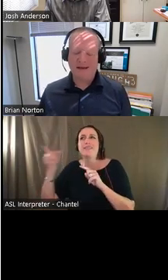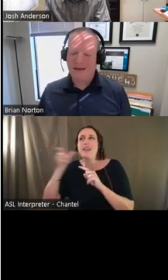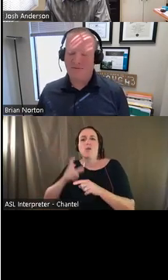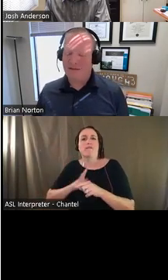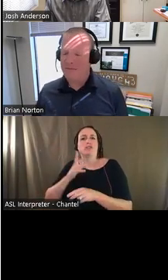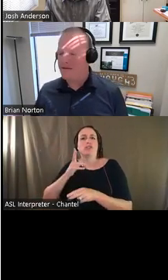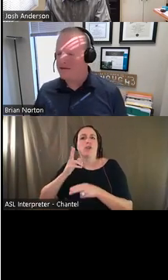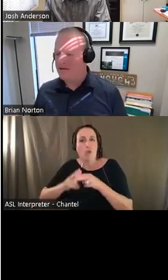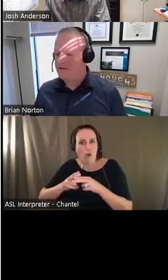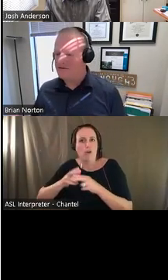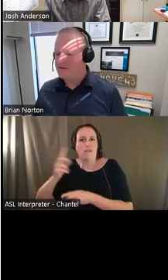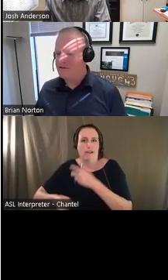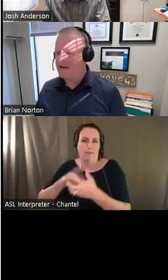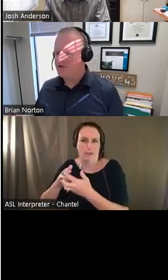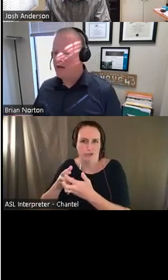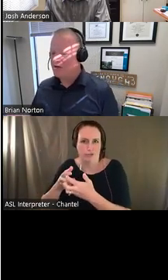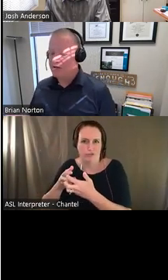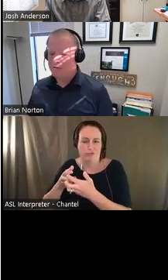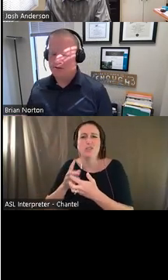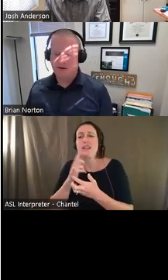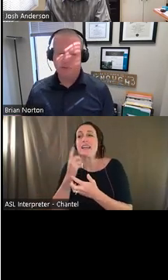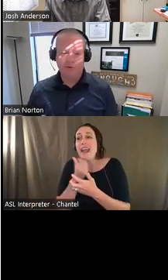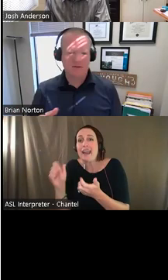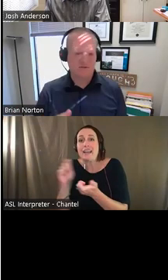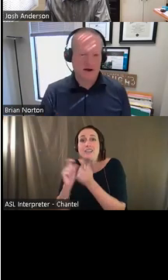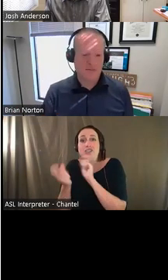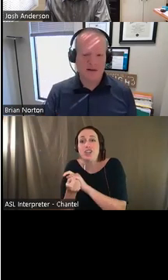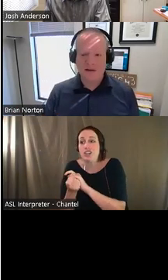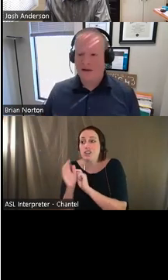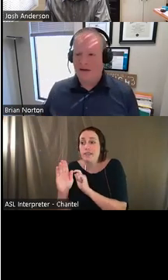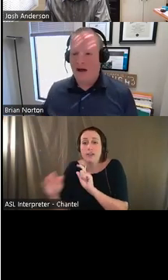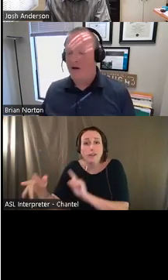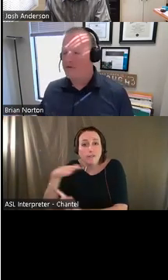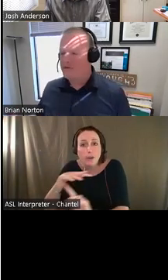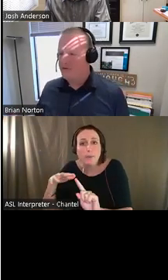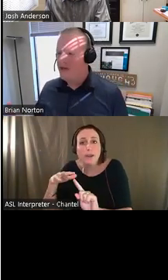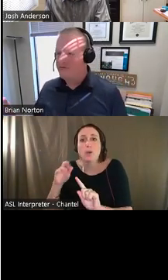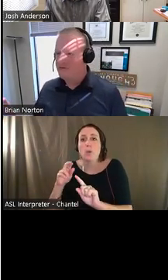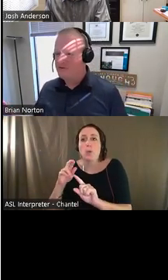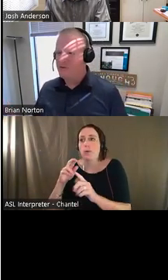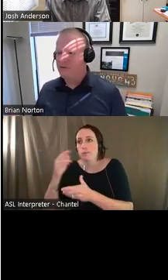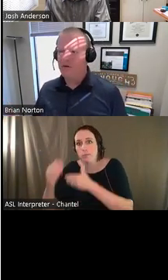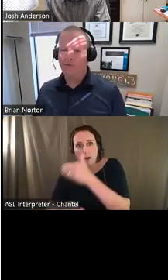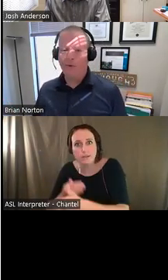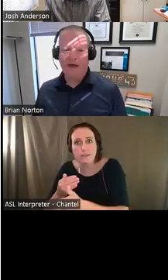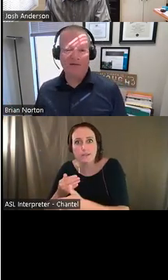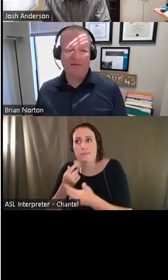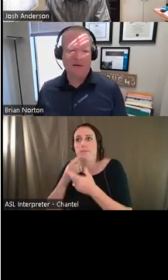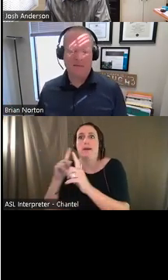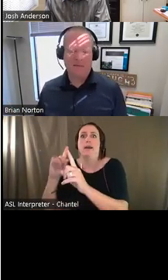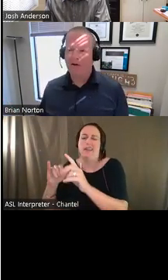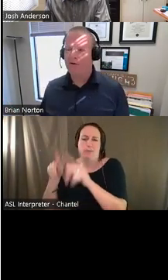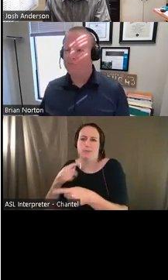any, again, if you think about the definition, it's any change in the particular person's environment. How often do we let folks do it their own way?